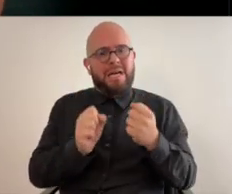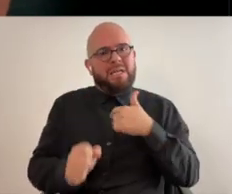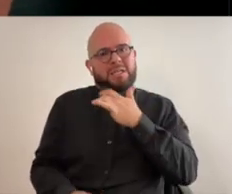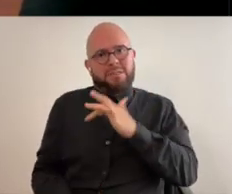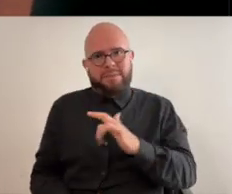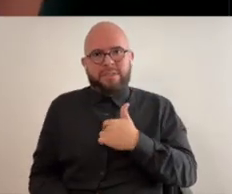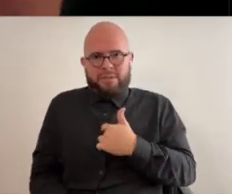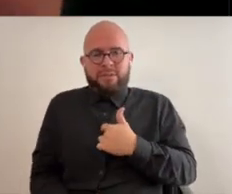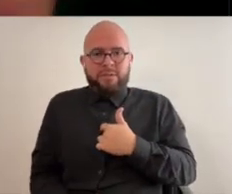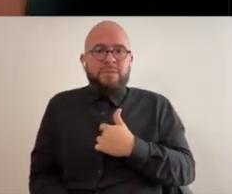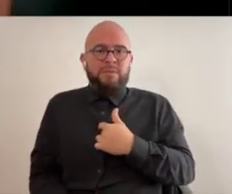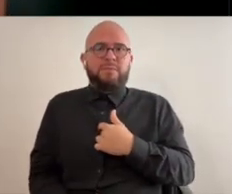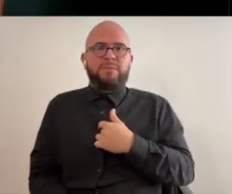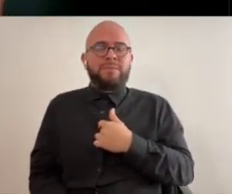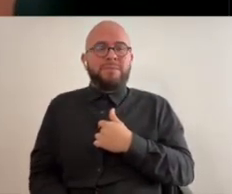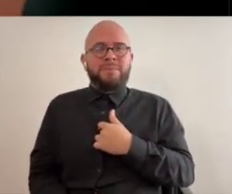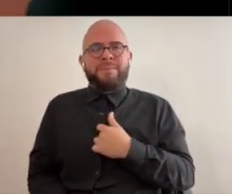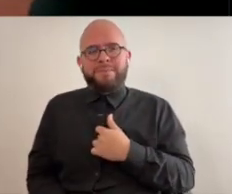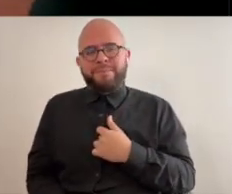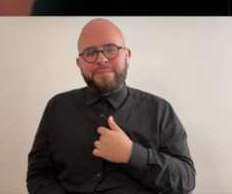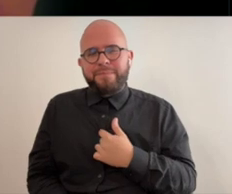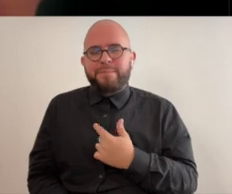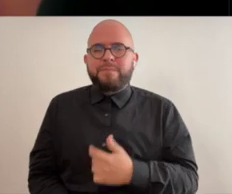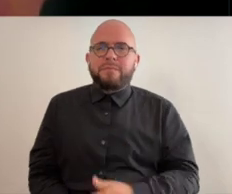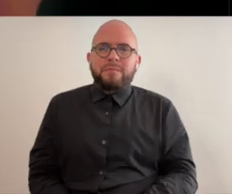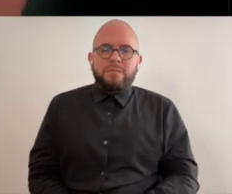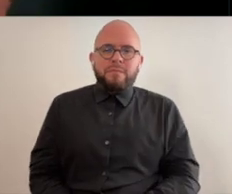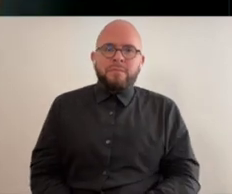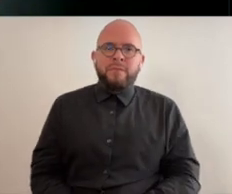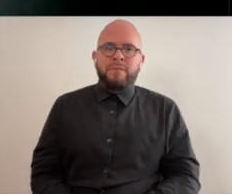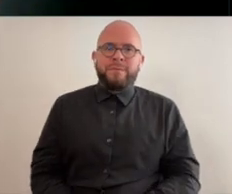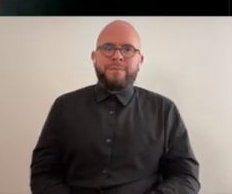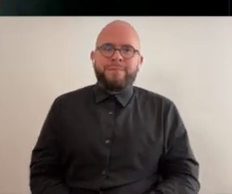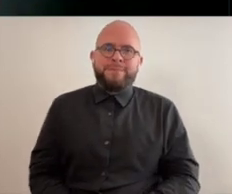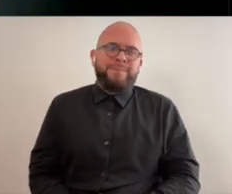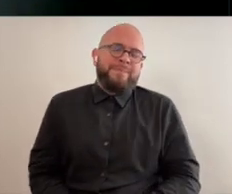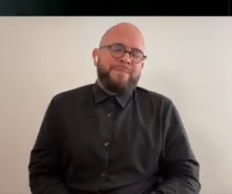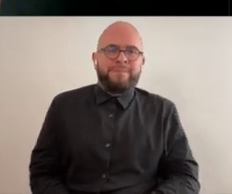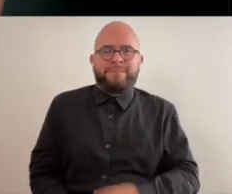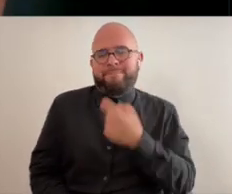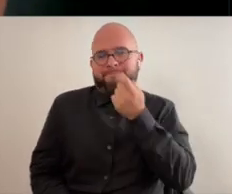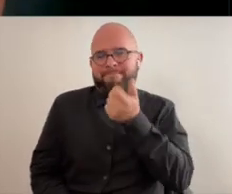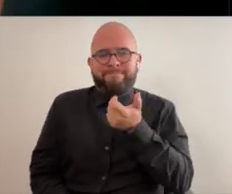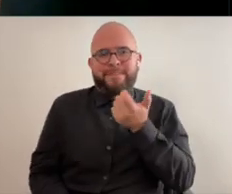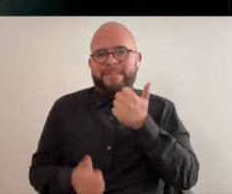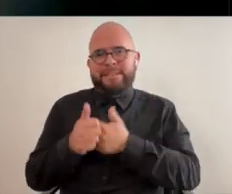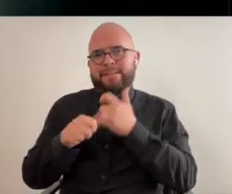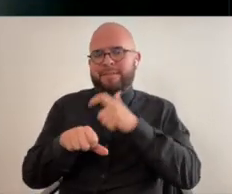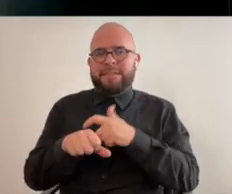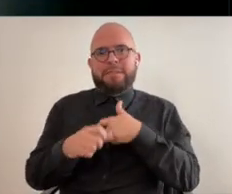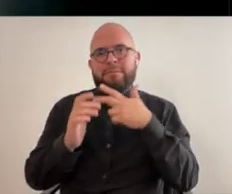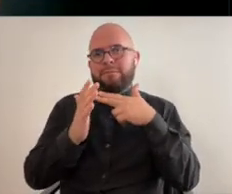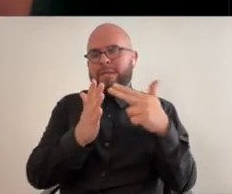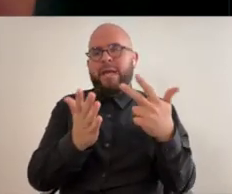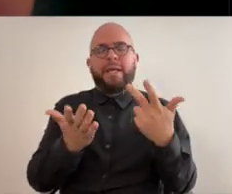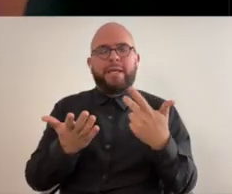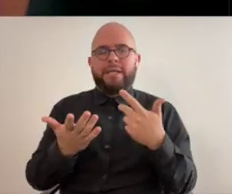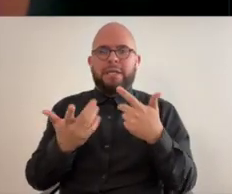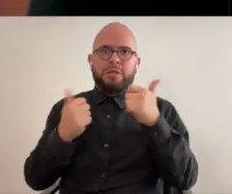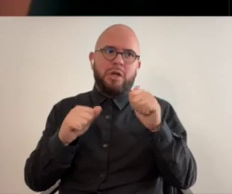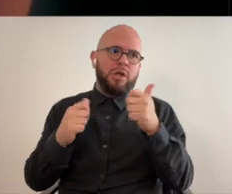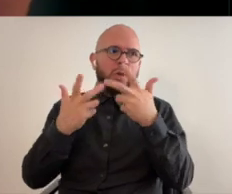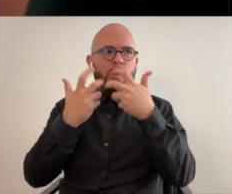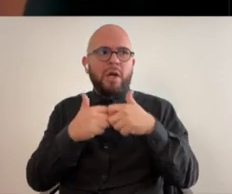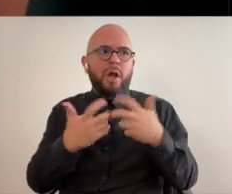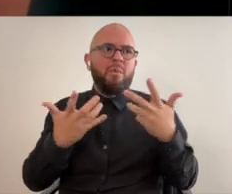but i paint exceptionally quickly in order to make these and uh yeah just a little